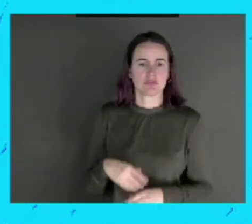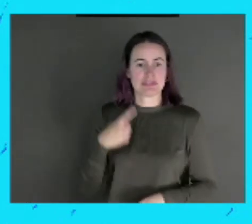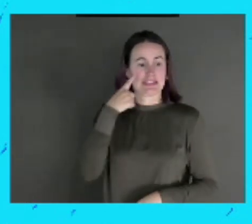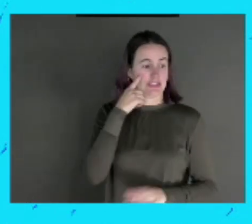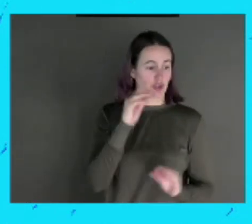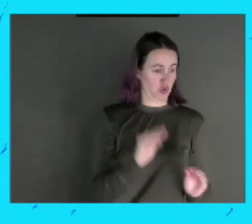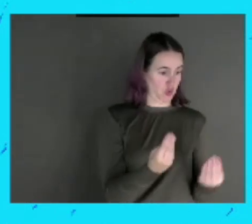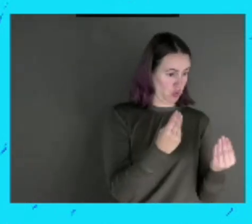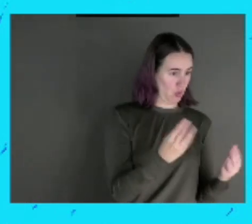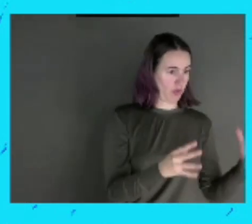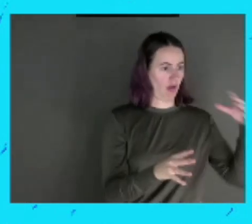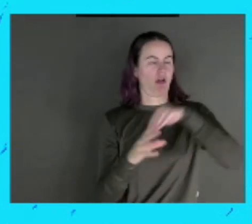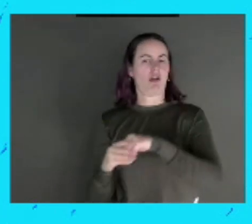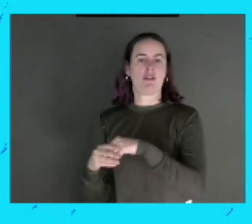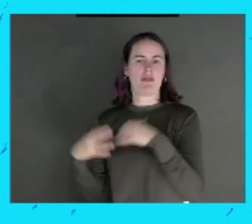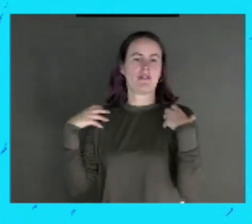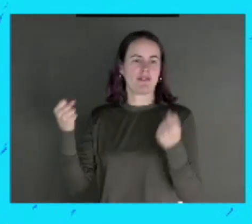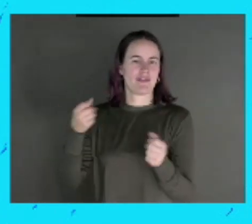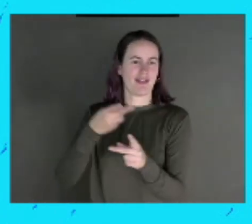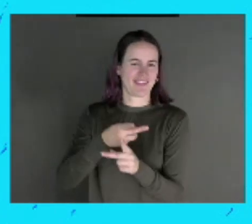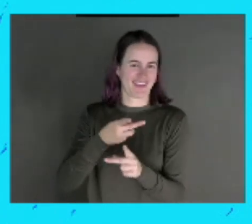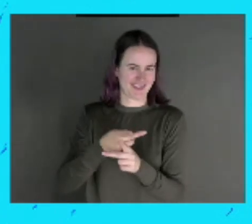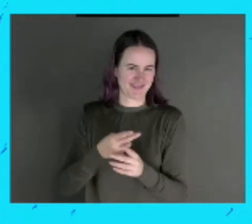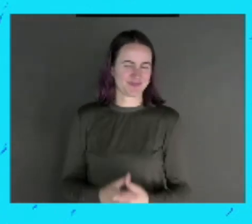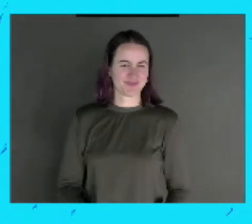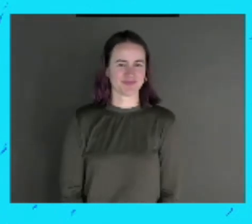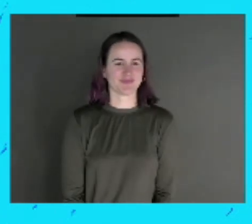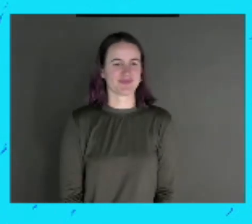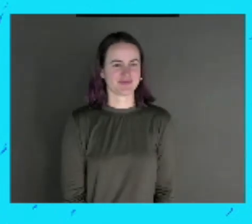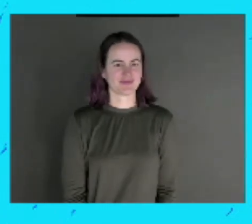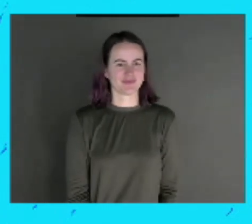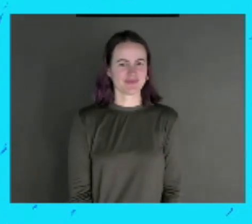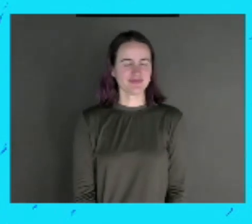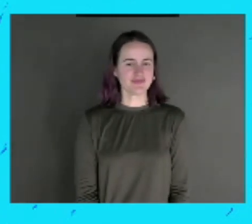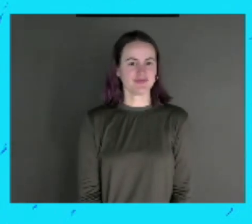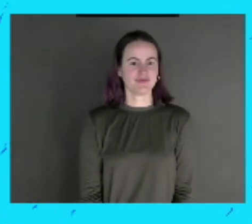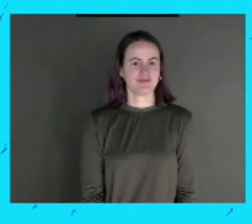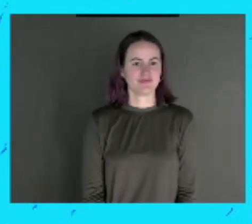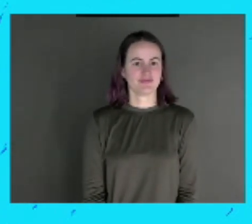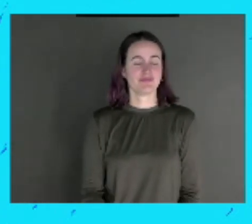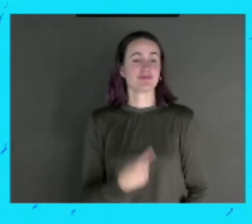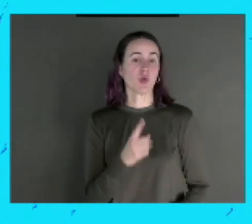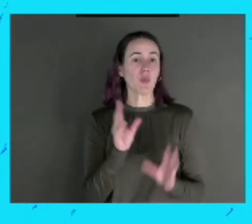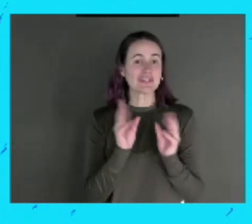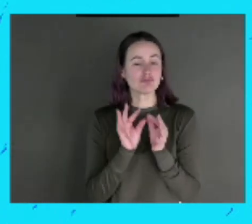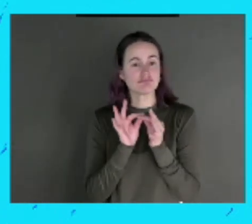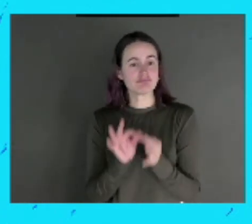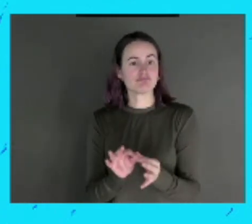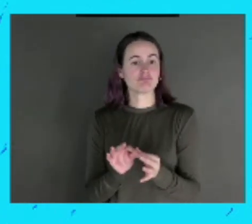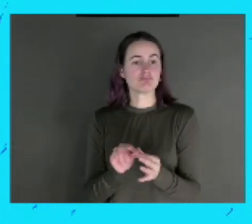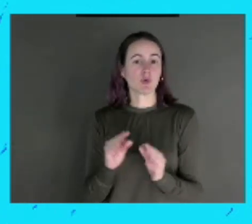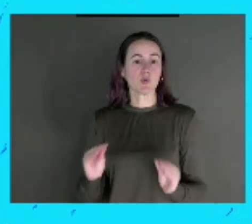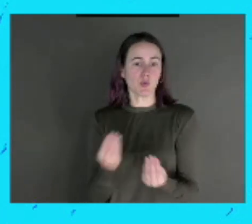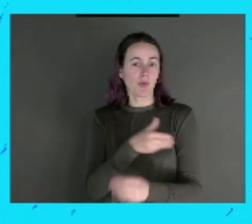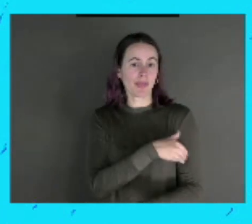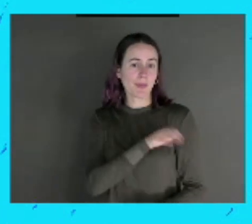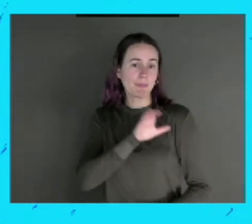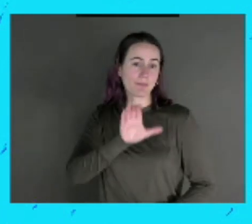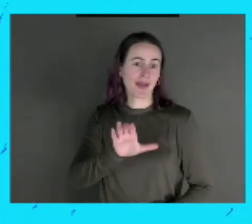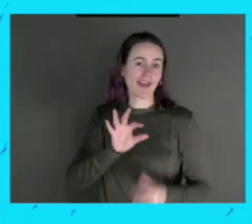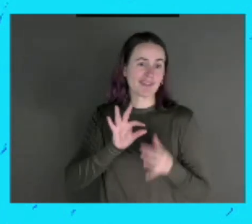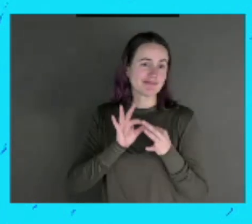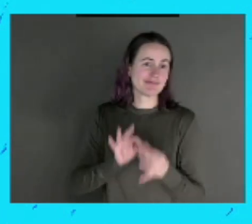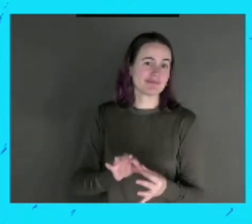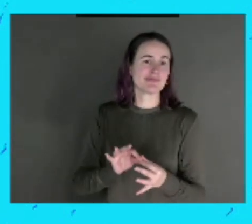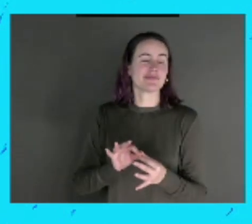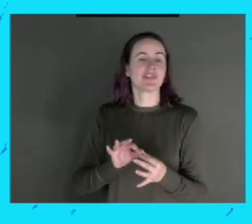Another great session to look forward to with an incredible title is about empowering young people in matters of sexuality education. It's